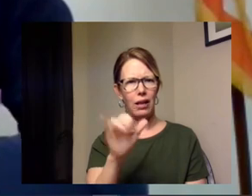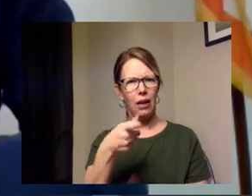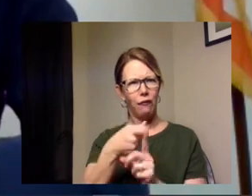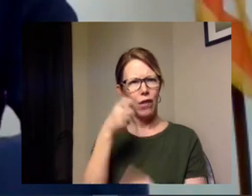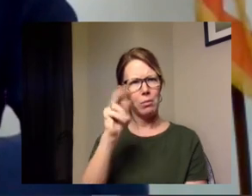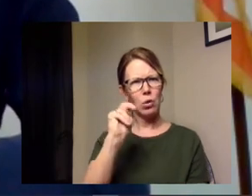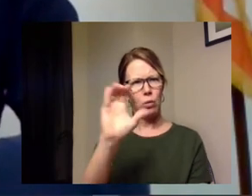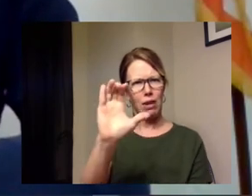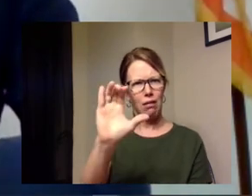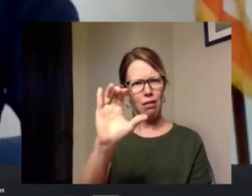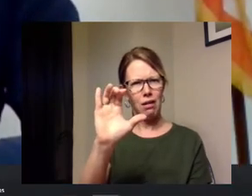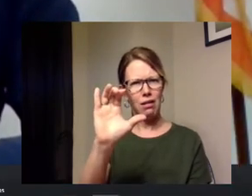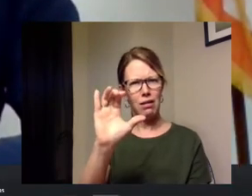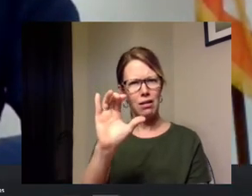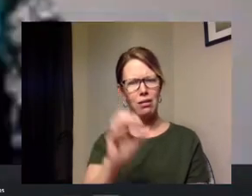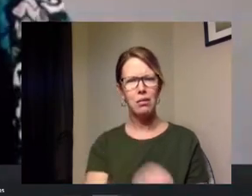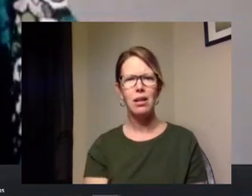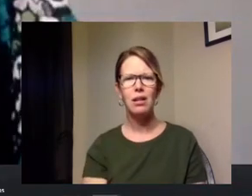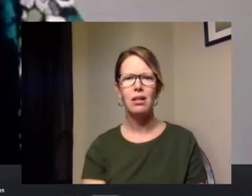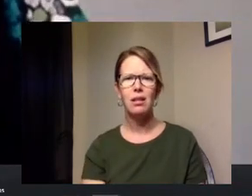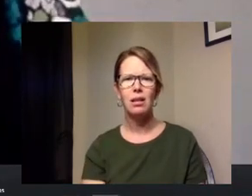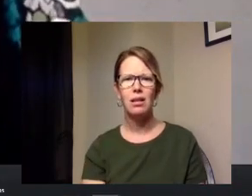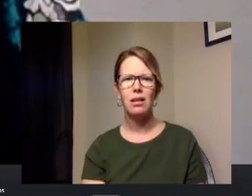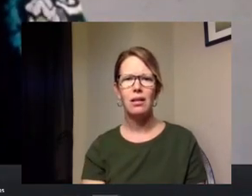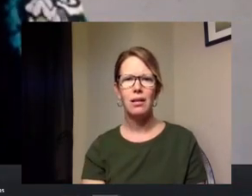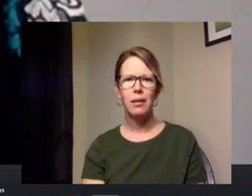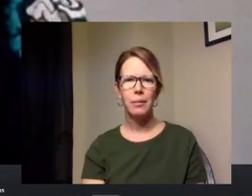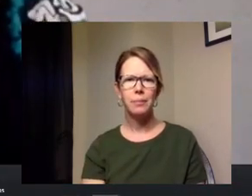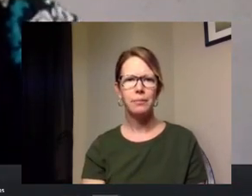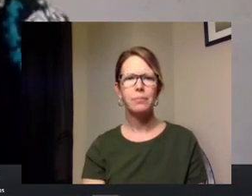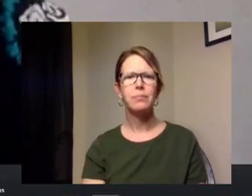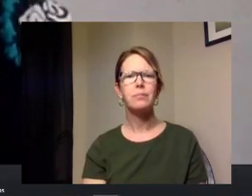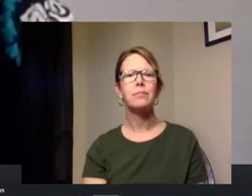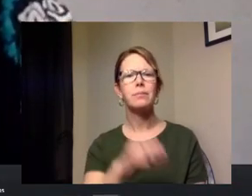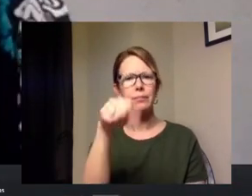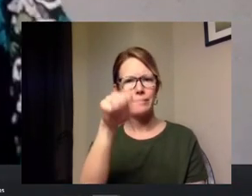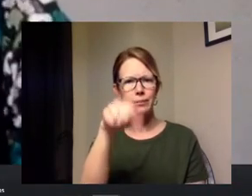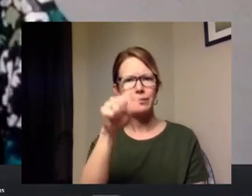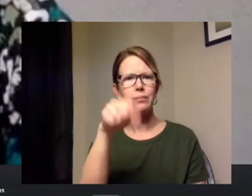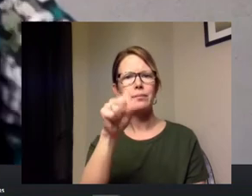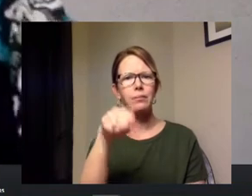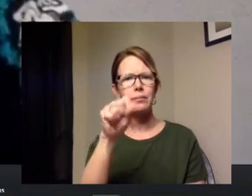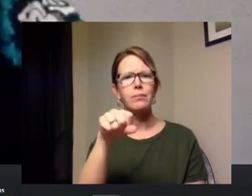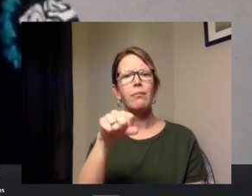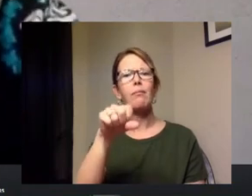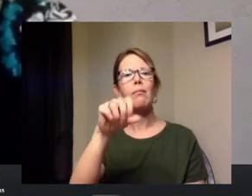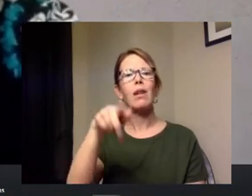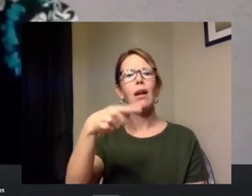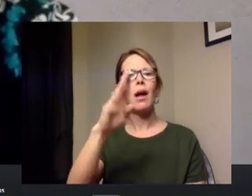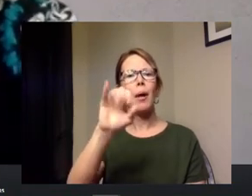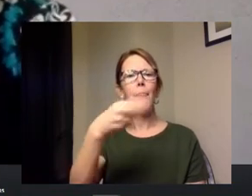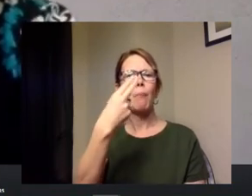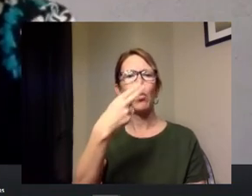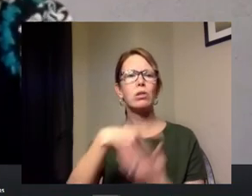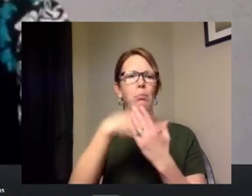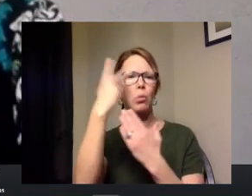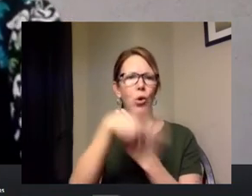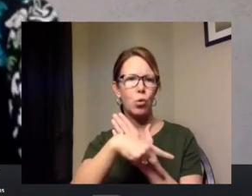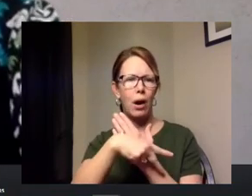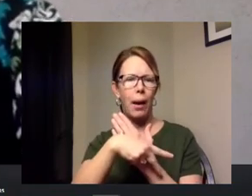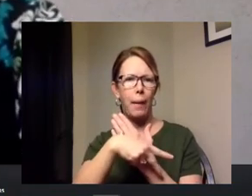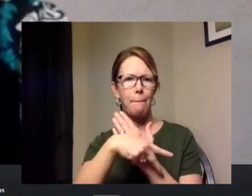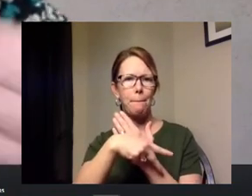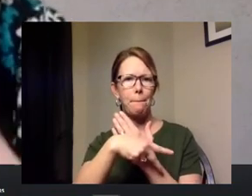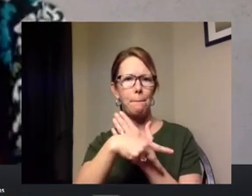community as well um yes the porch program is actually a